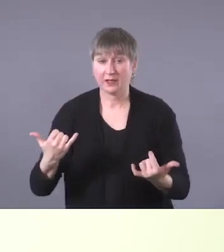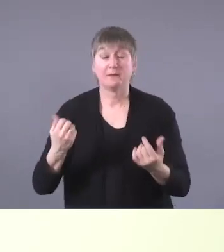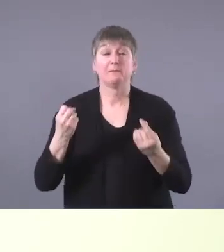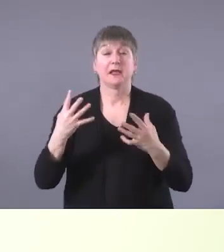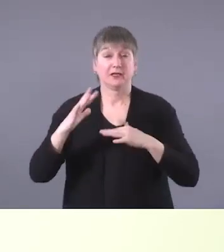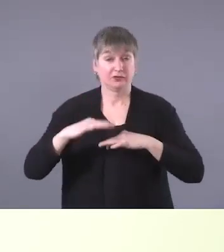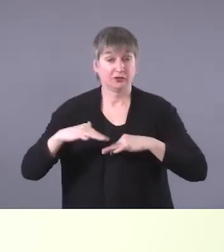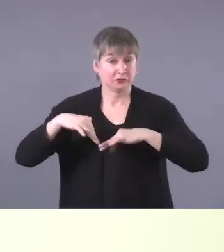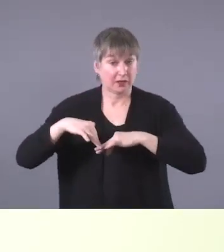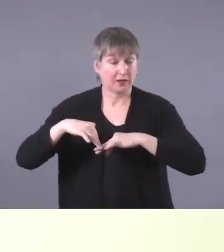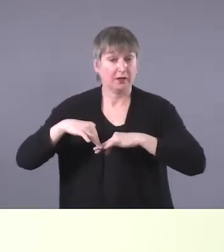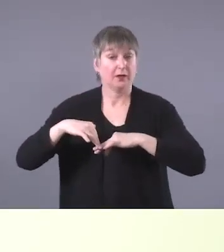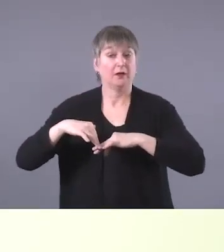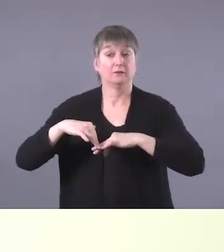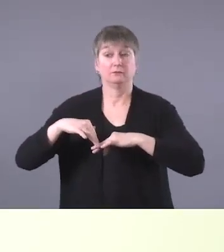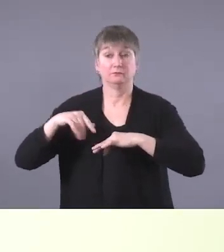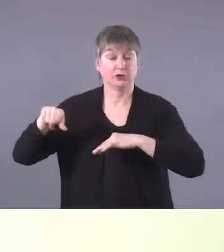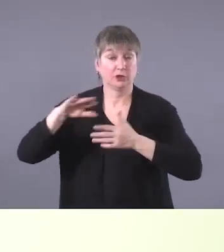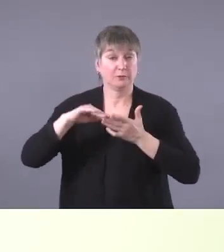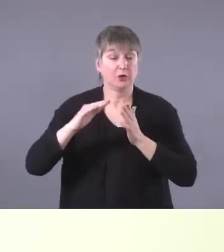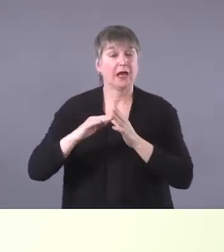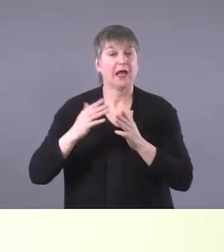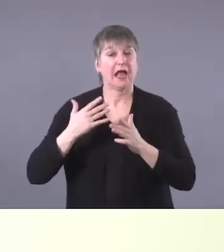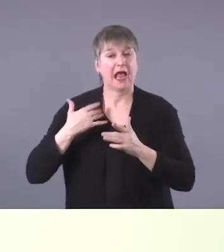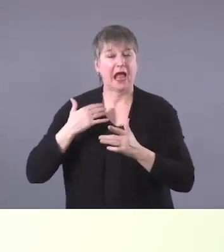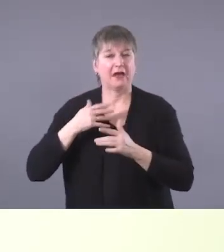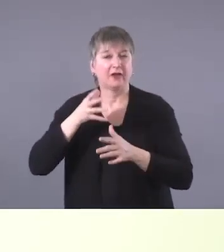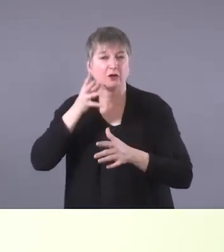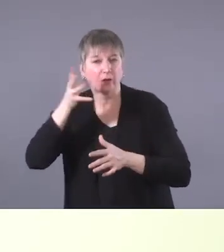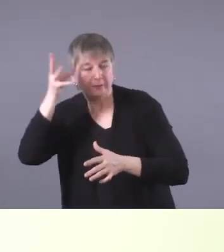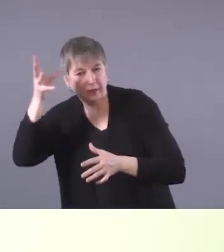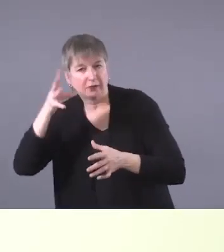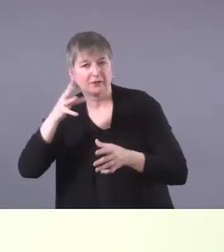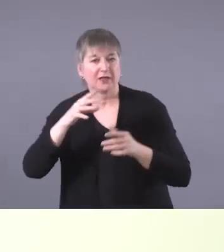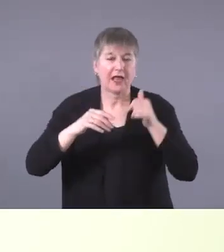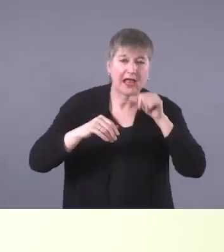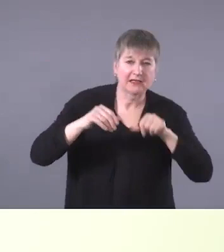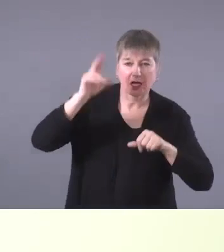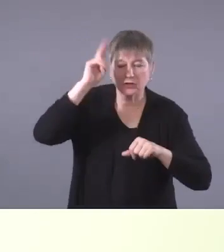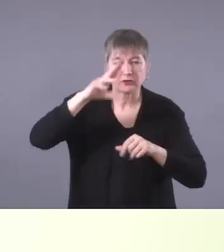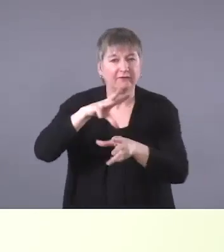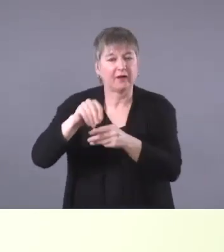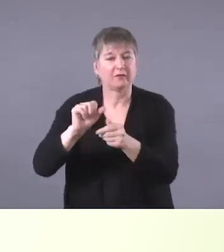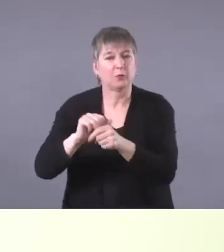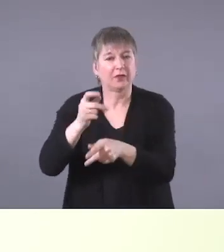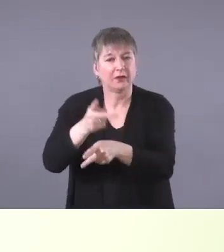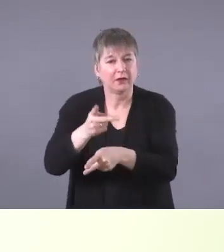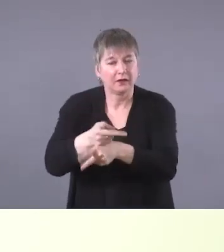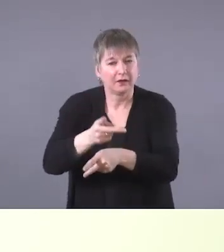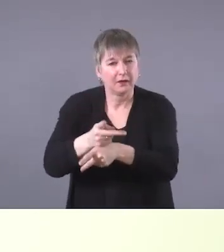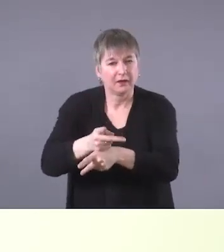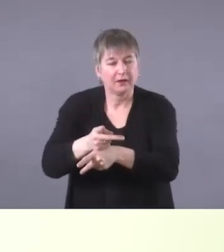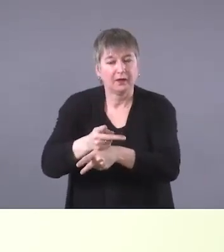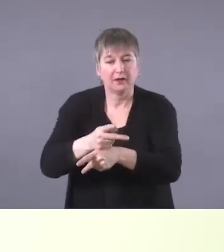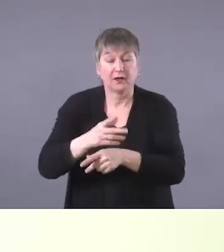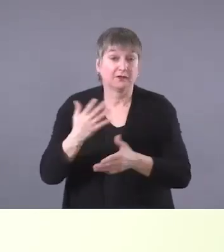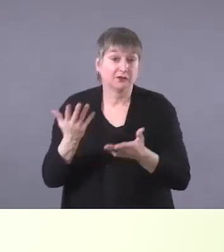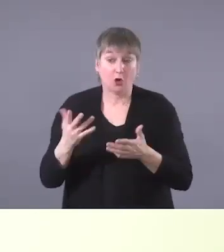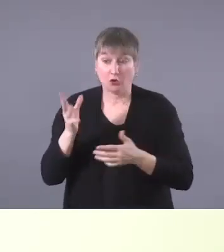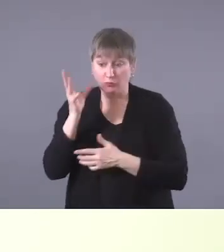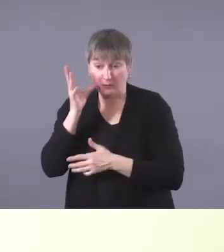generational caretaking, uh, for, for a variety of different reasons. So a grandmother may be raising several grandchildren